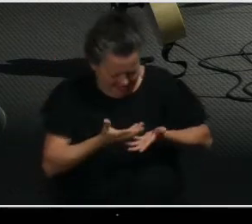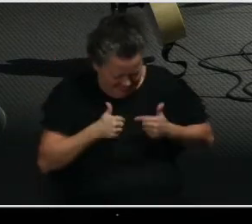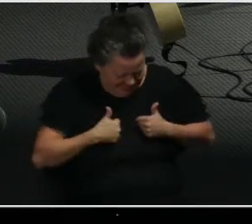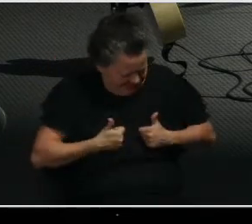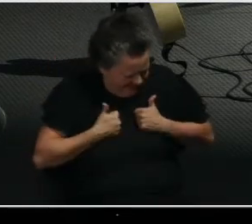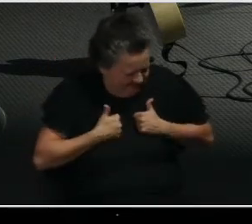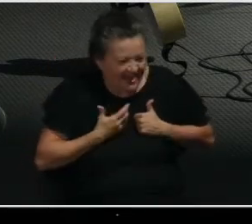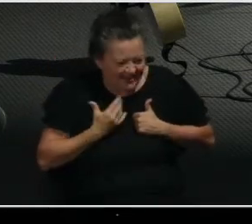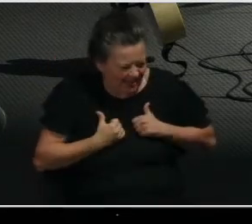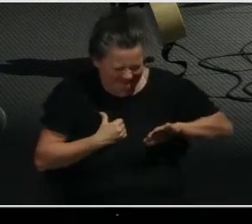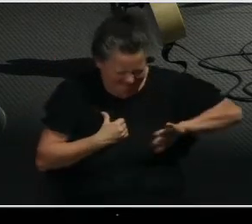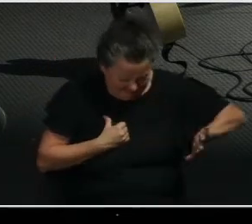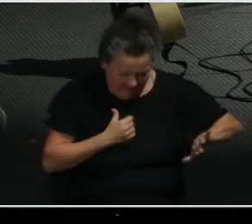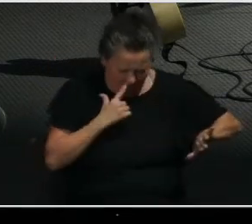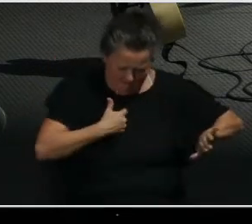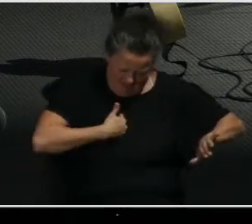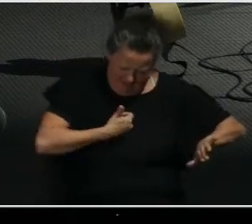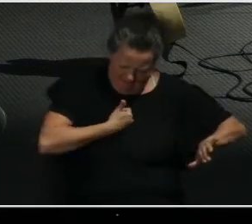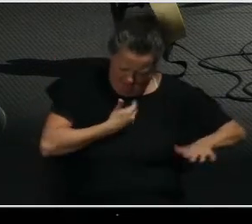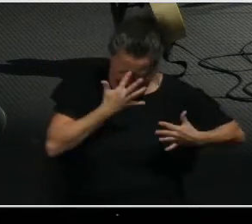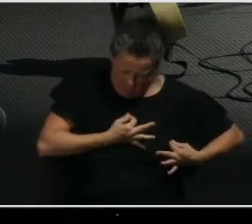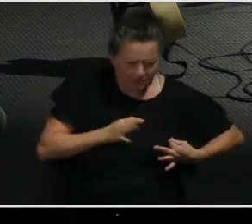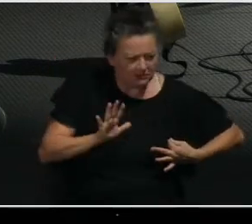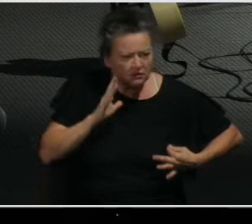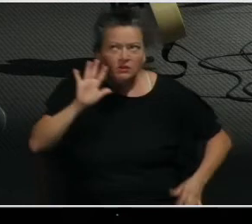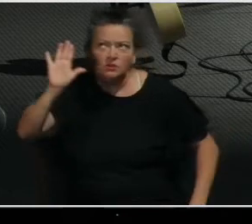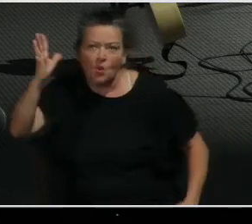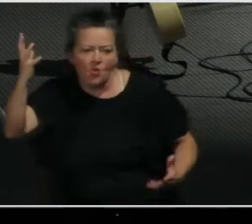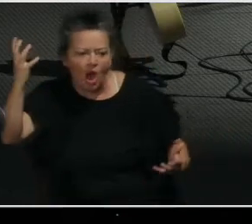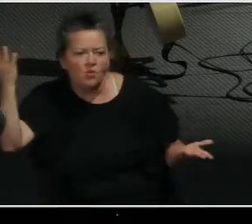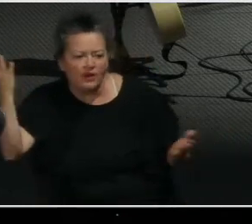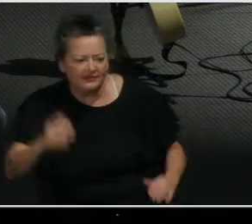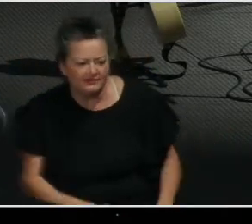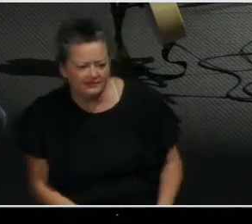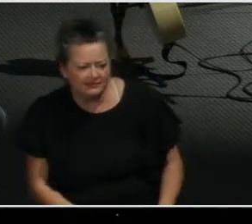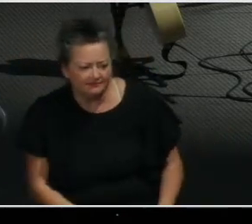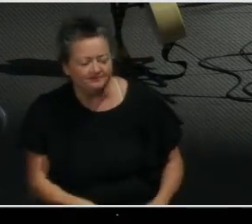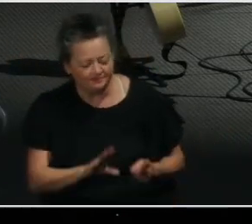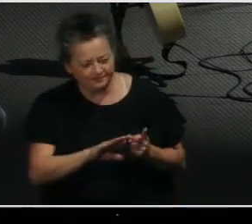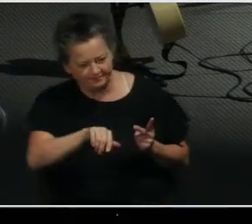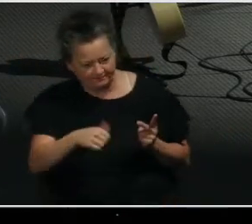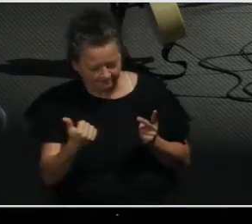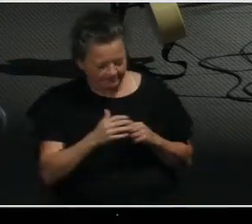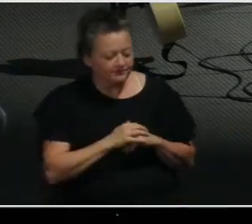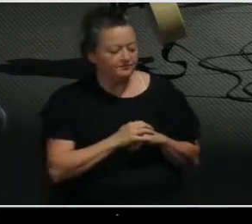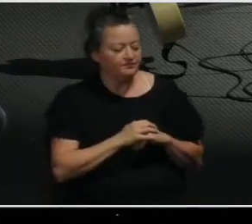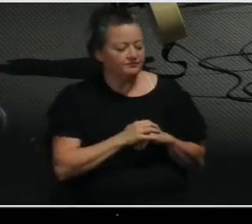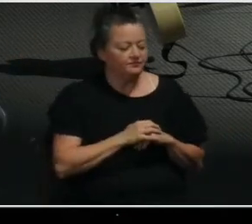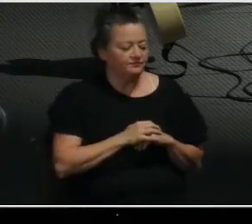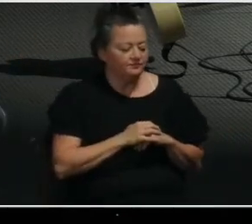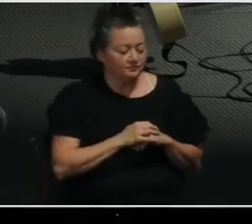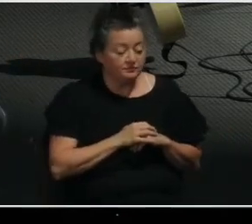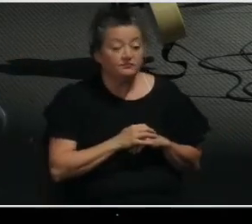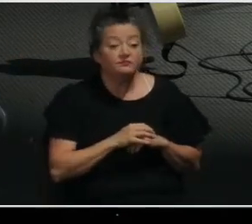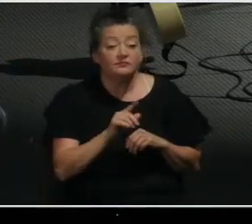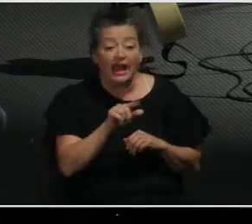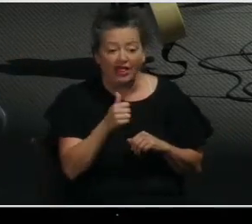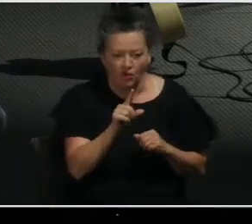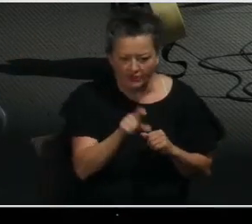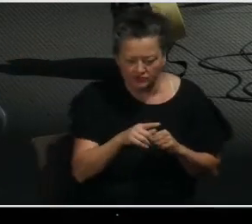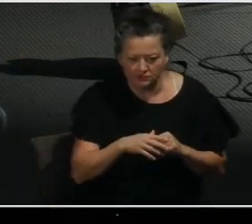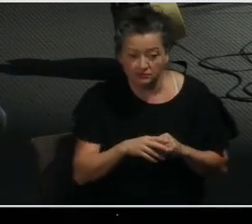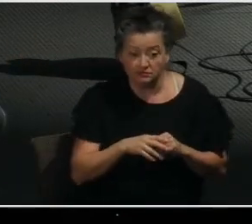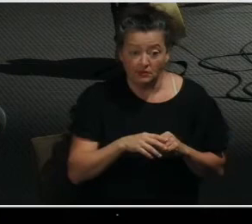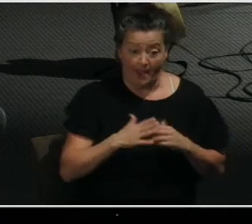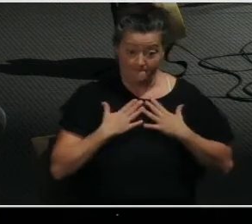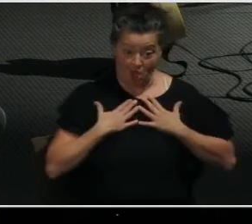How about this question? Another one, whose body is your body? And the world would answer, well, that's